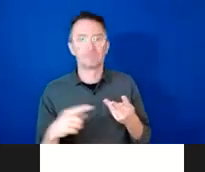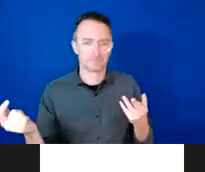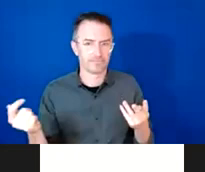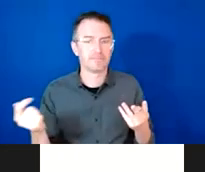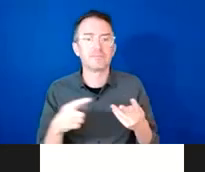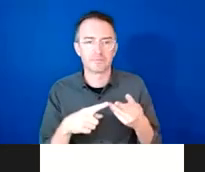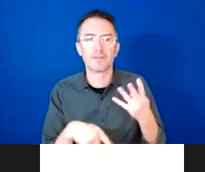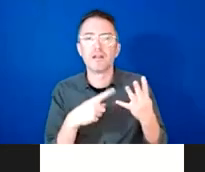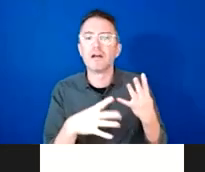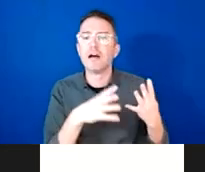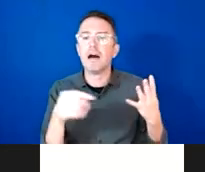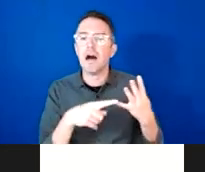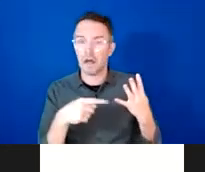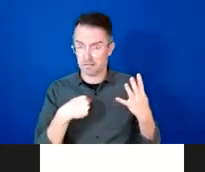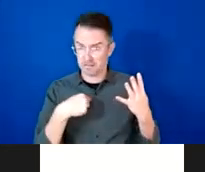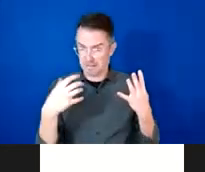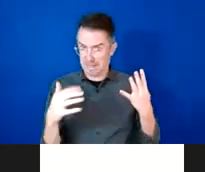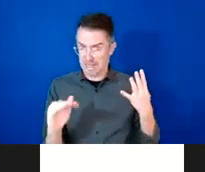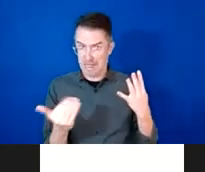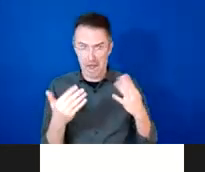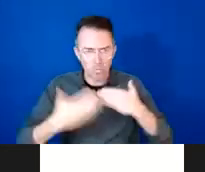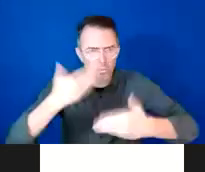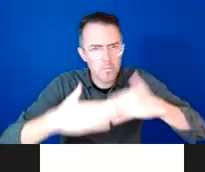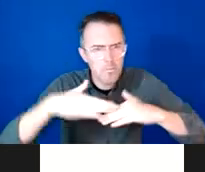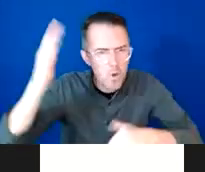and then within that window of adaptation to look at